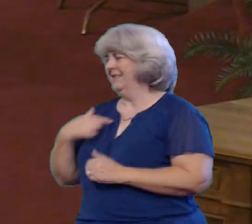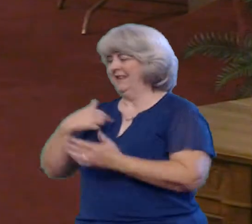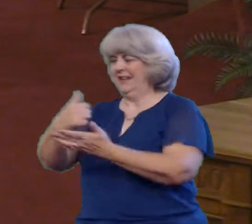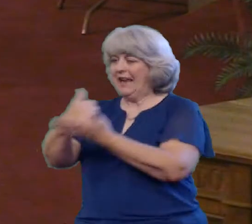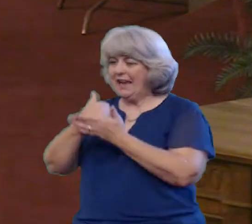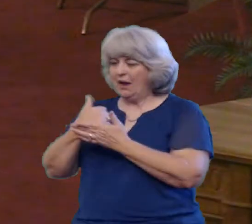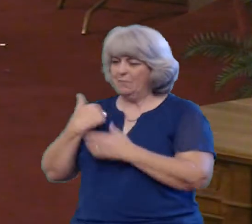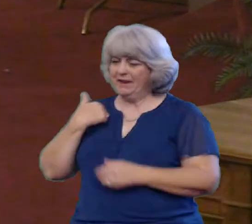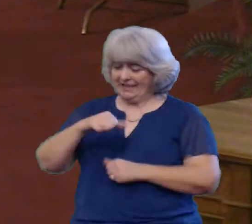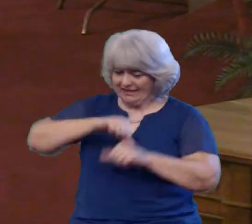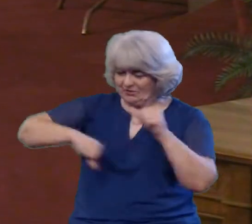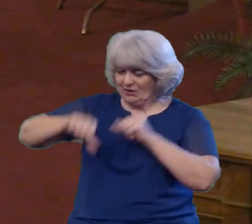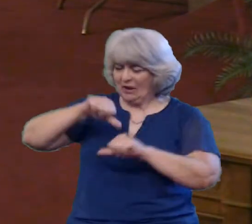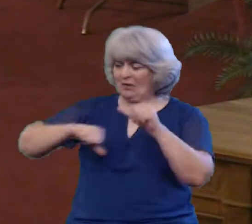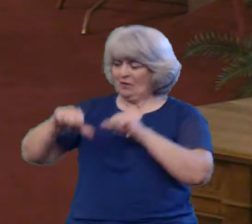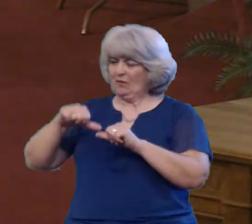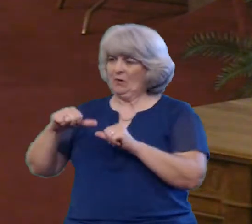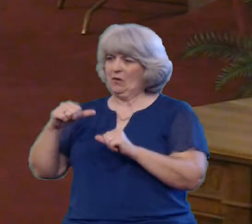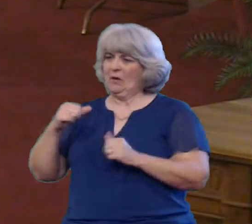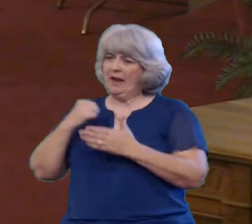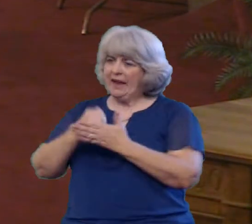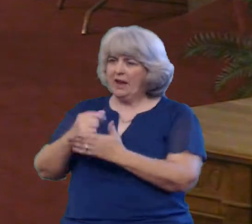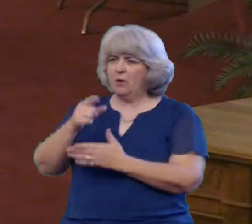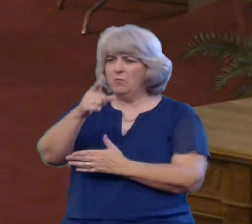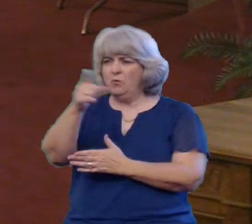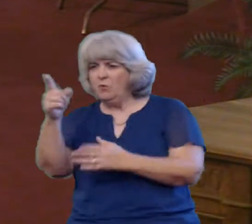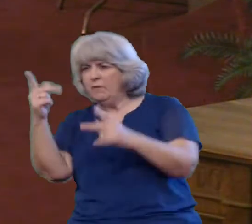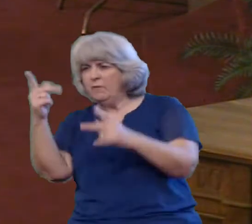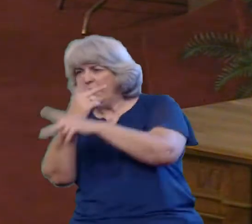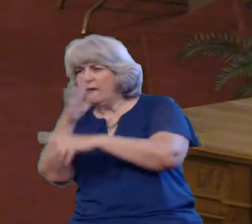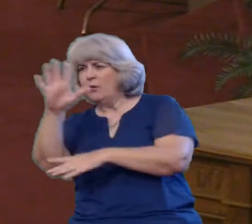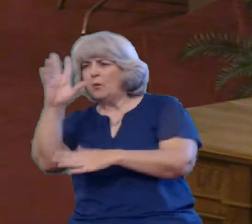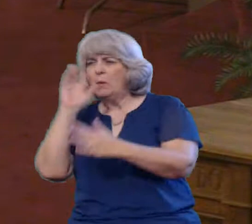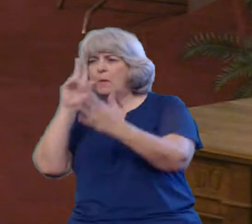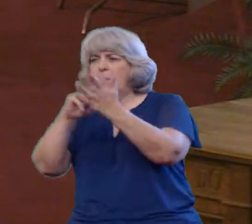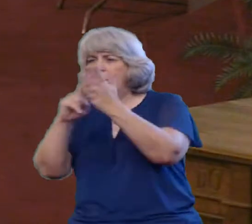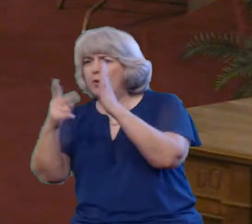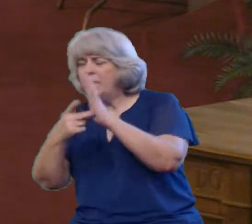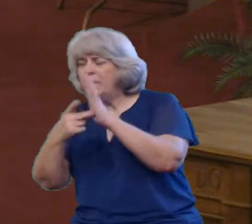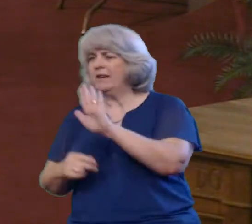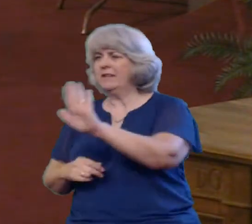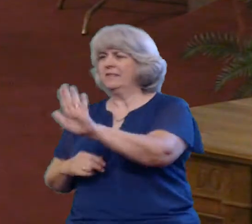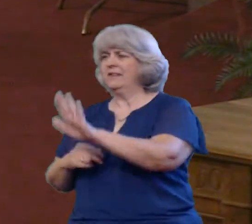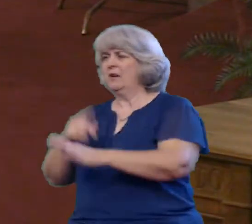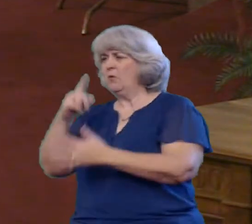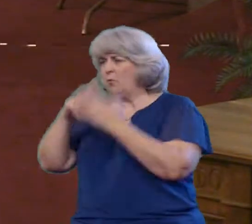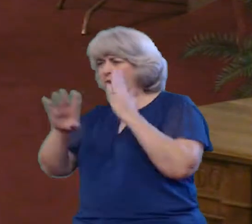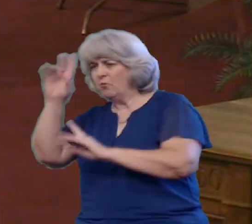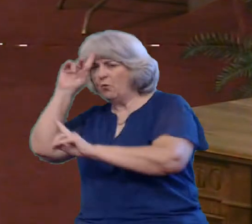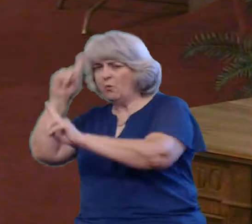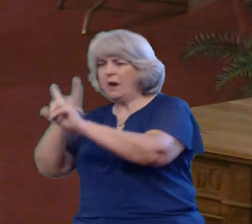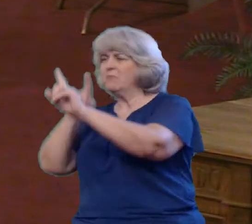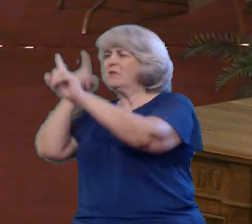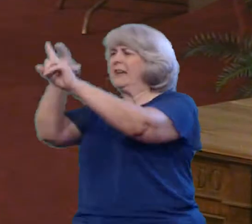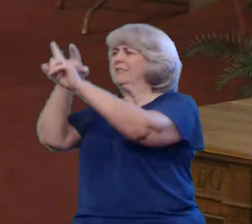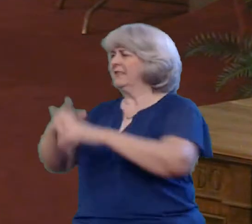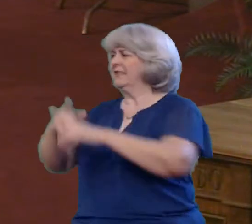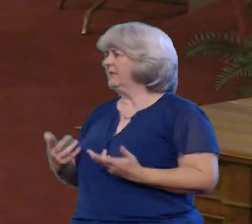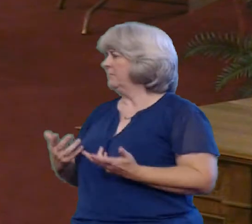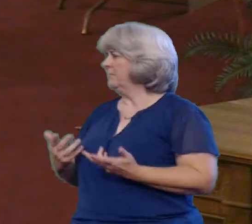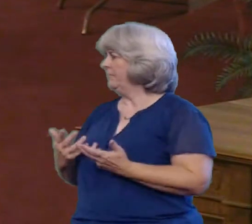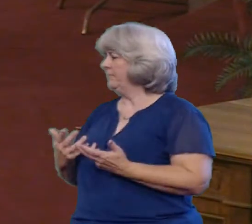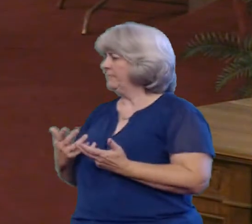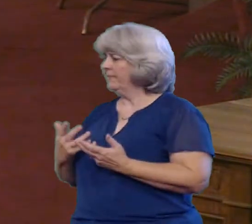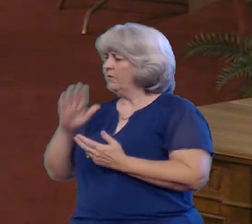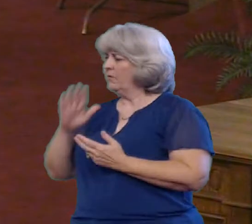help them, number one, define their purpose Number two, define their objectives Number three, reach their